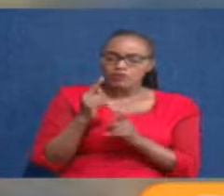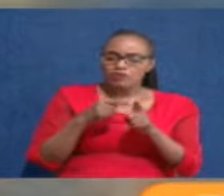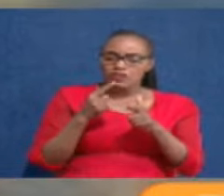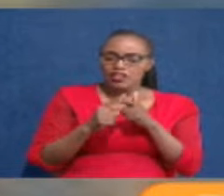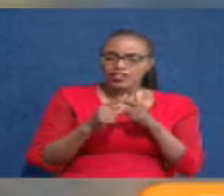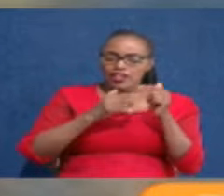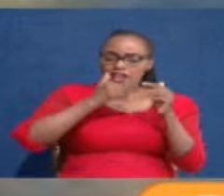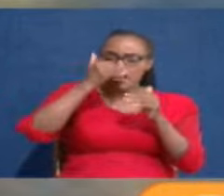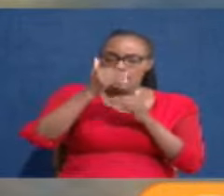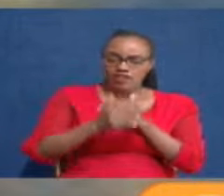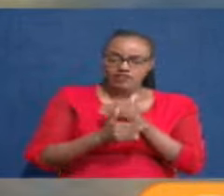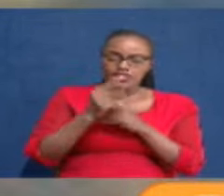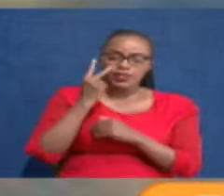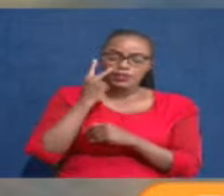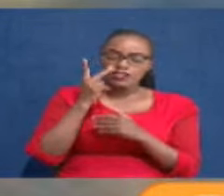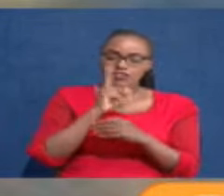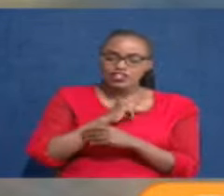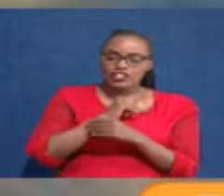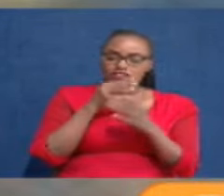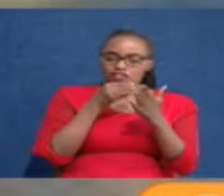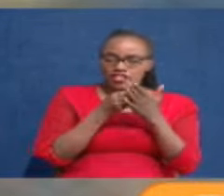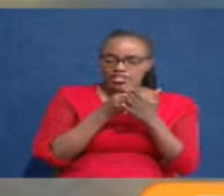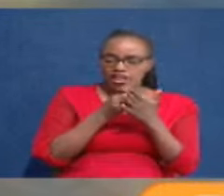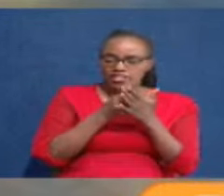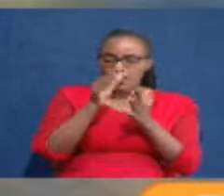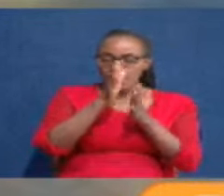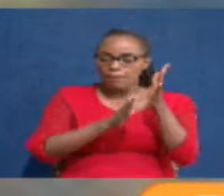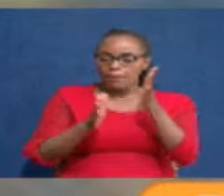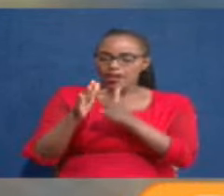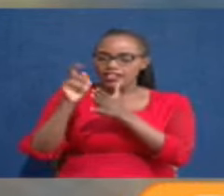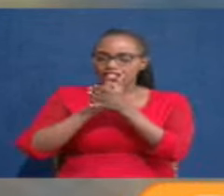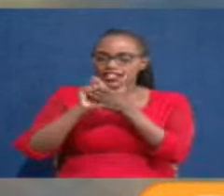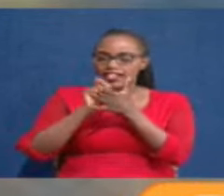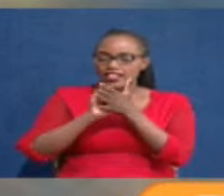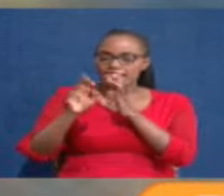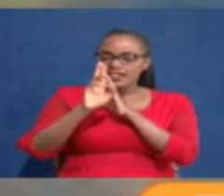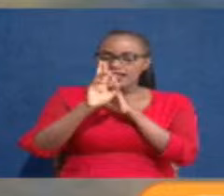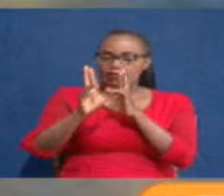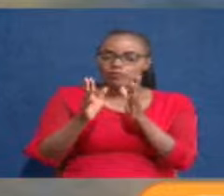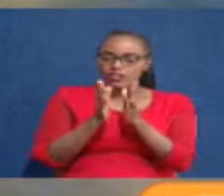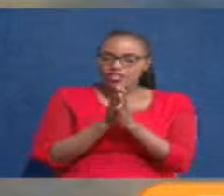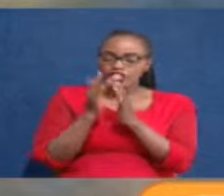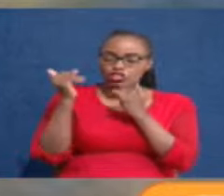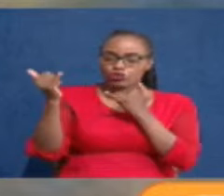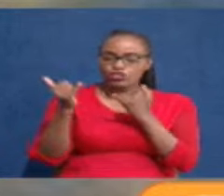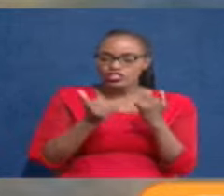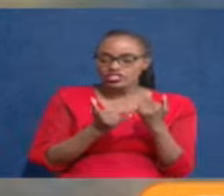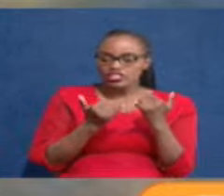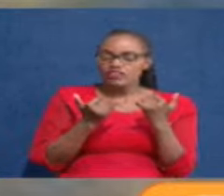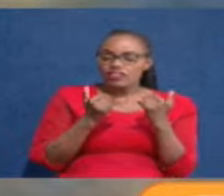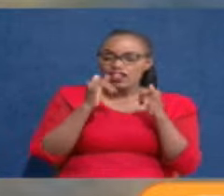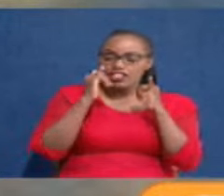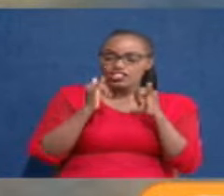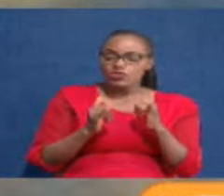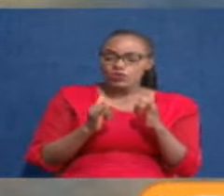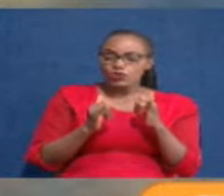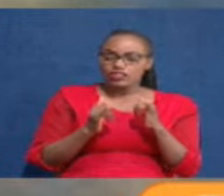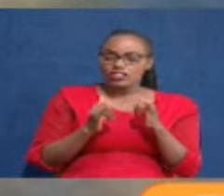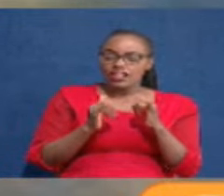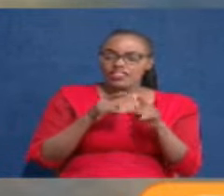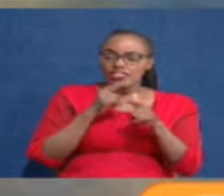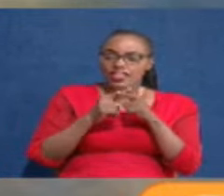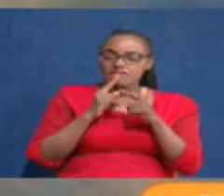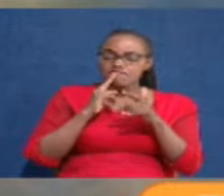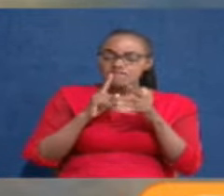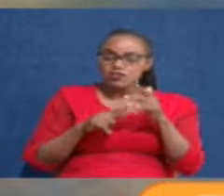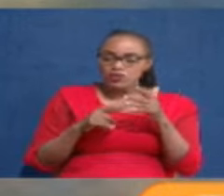after that we saw the finance and planning committee retreating and writing a report and introducing a new clause it was 66 and saying